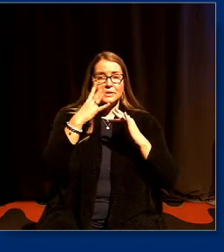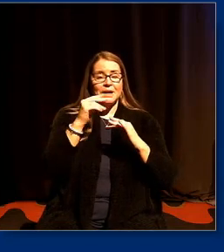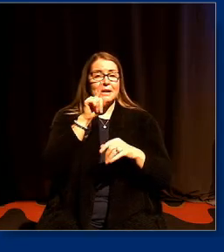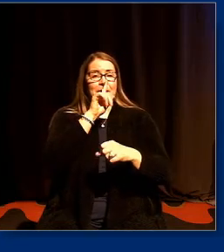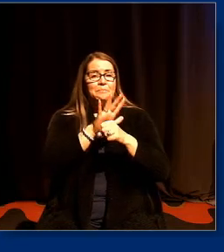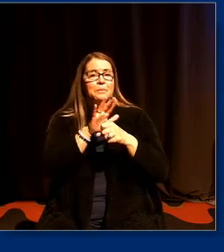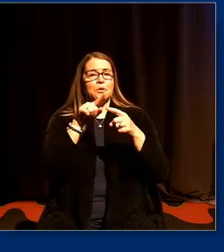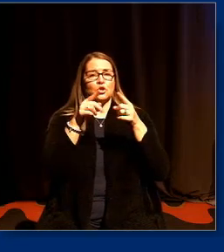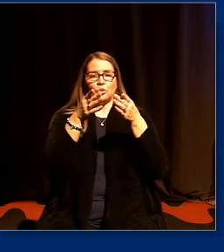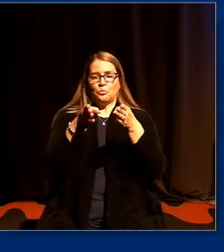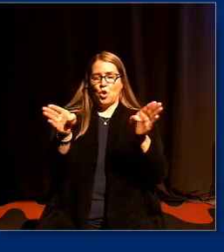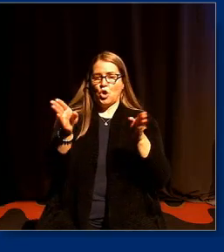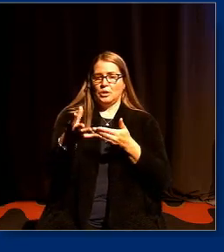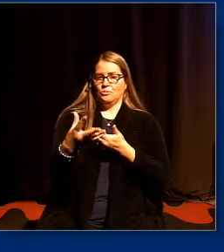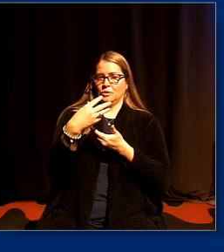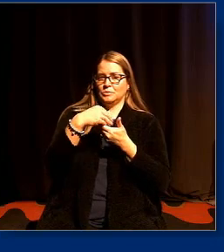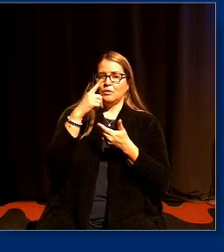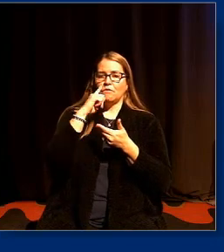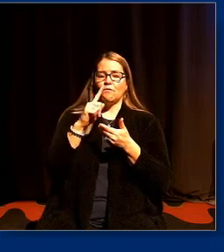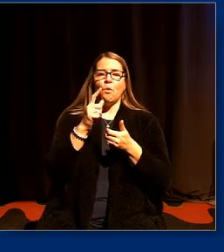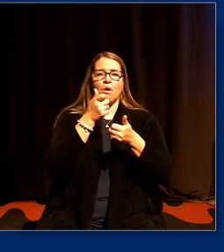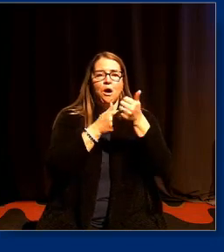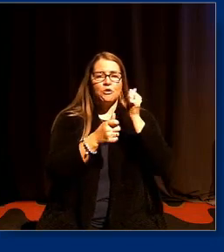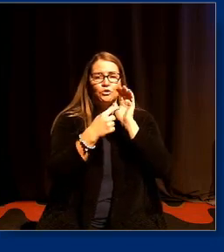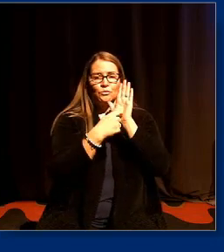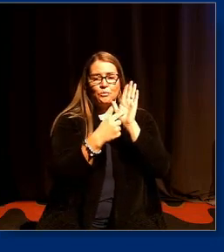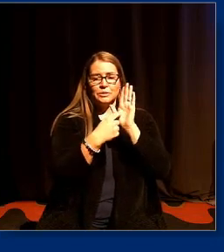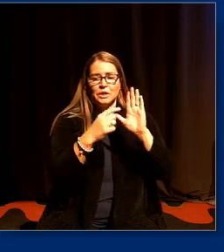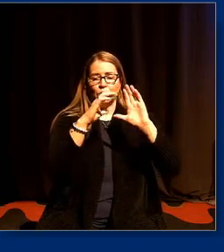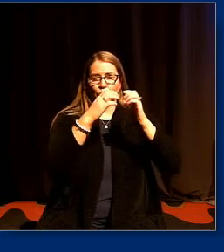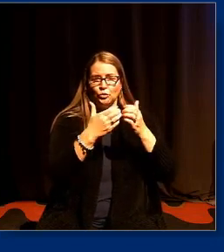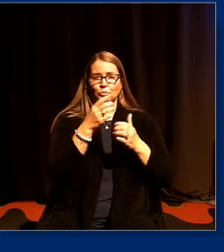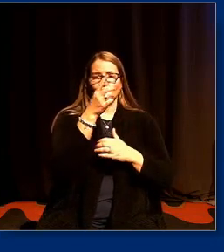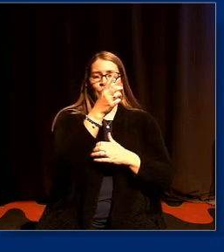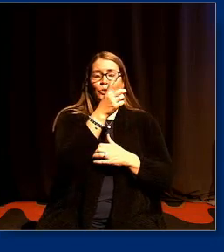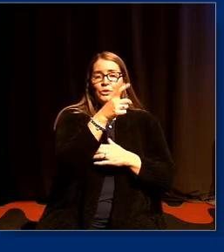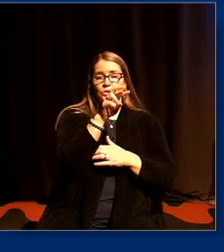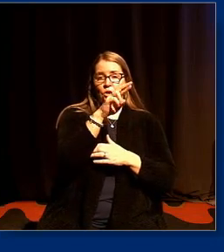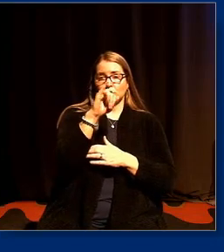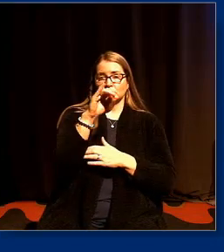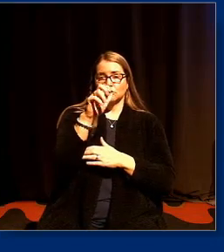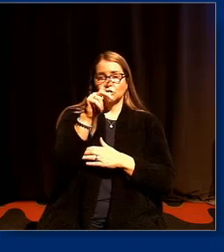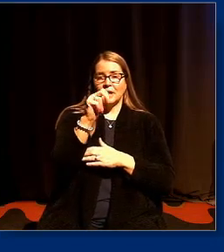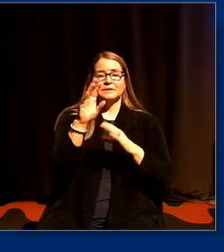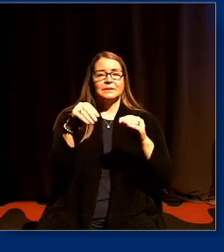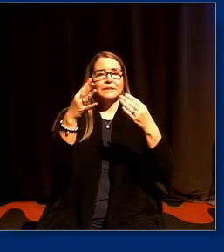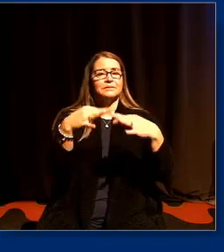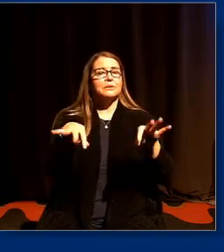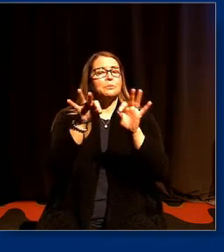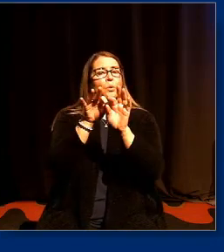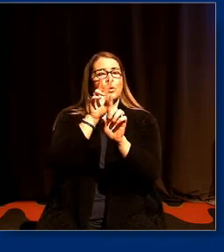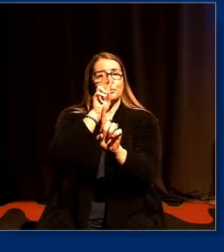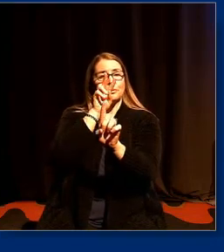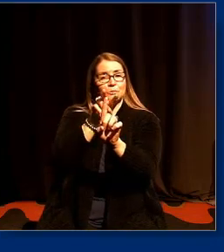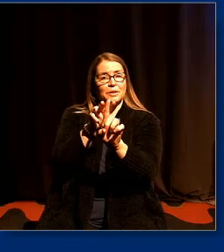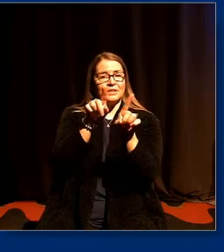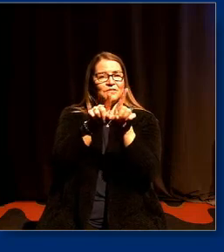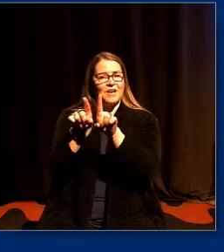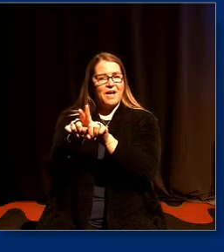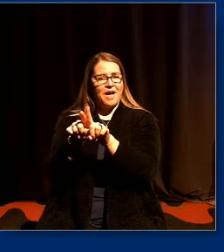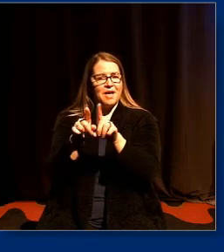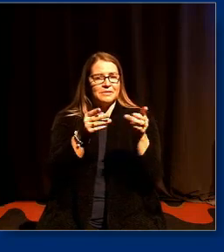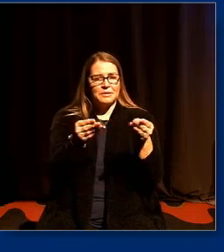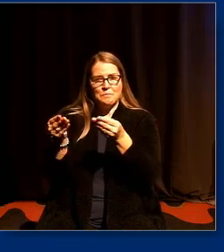participation for underrepresented groups Dr. Jackson brings an important perspective as the moderator of